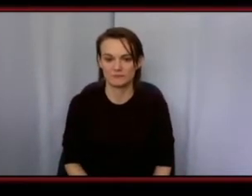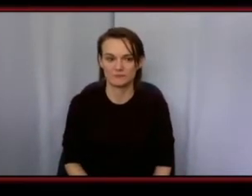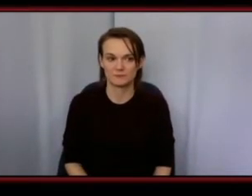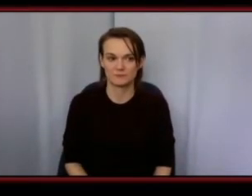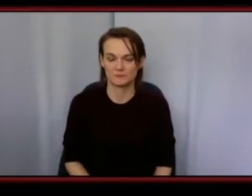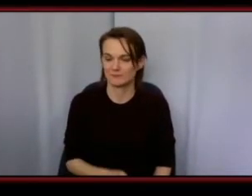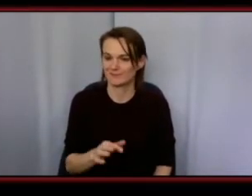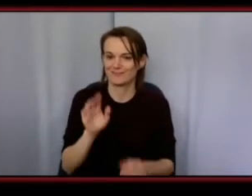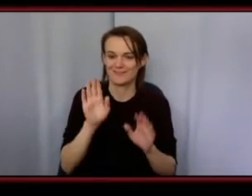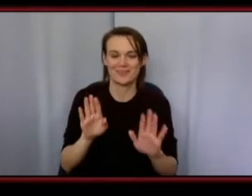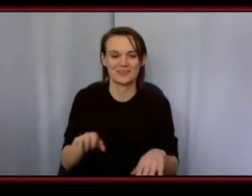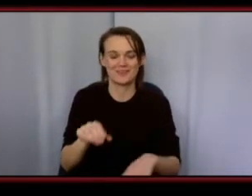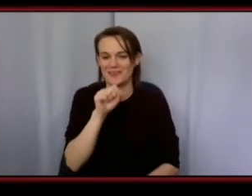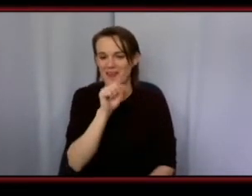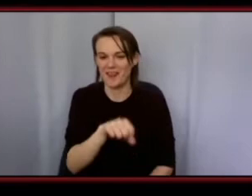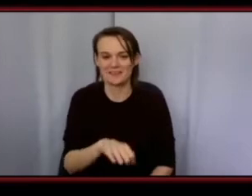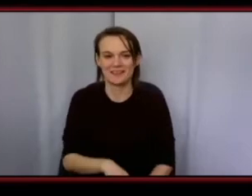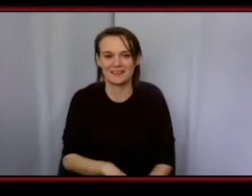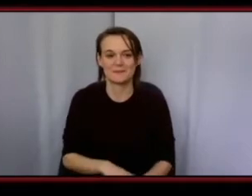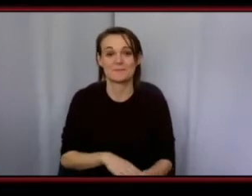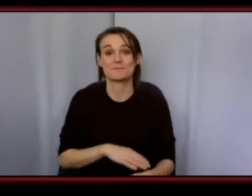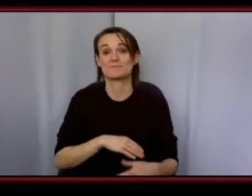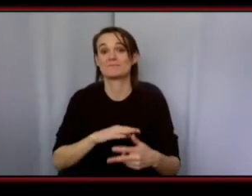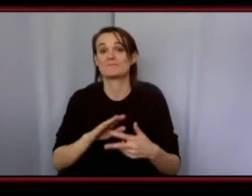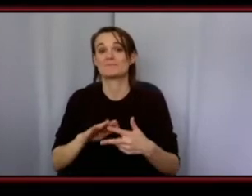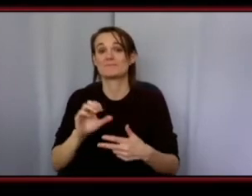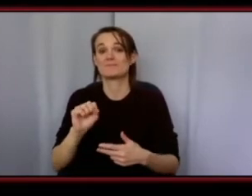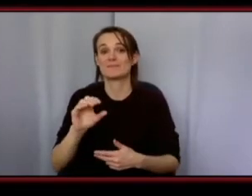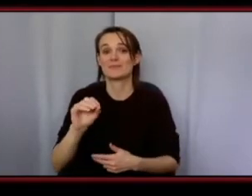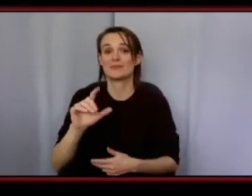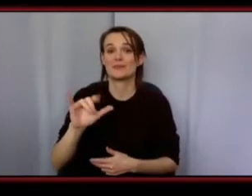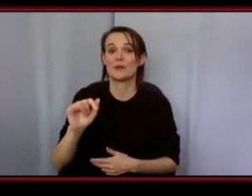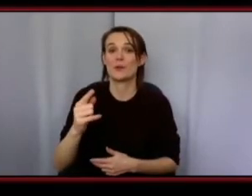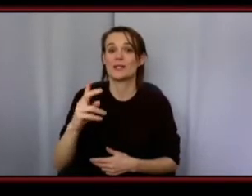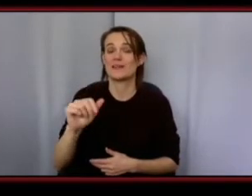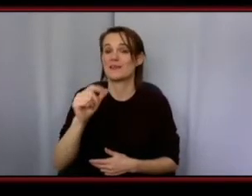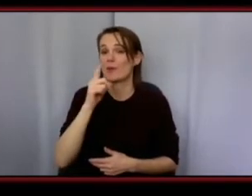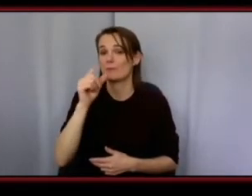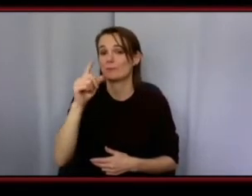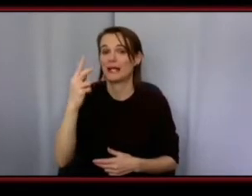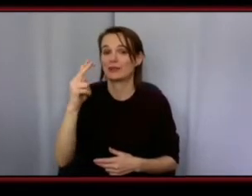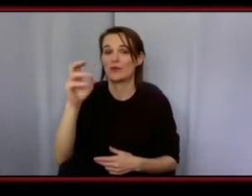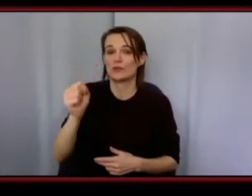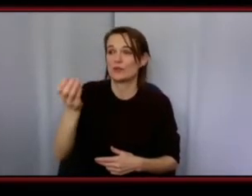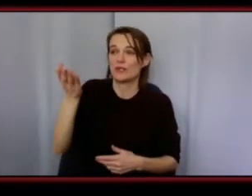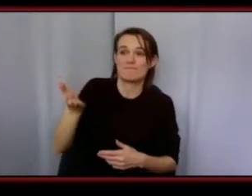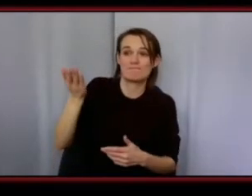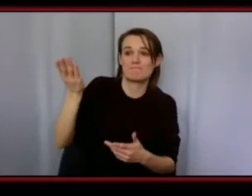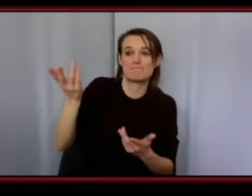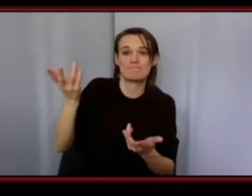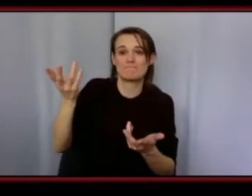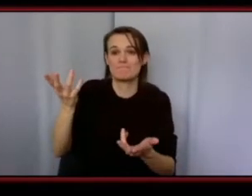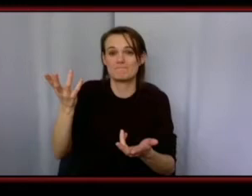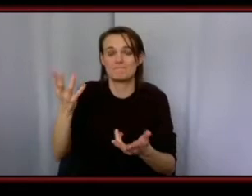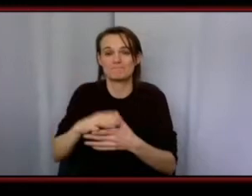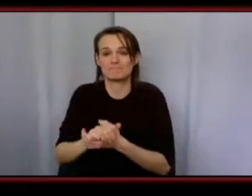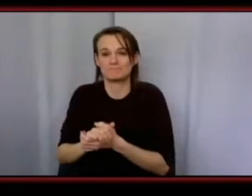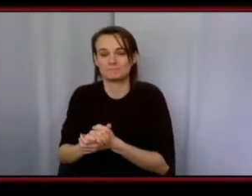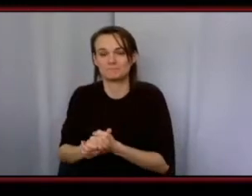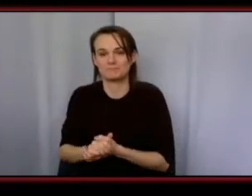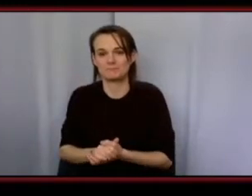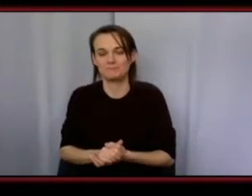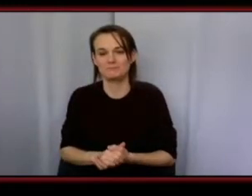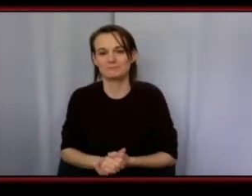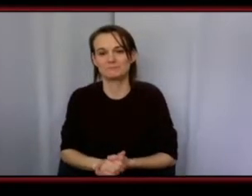great i love it i love i love that uh salita you're up next who's your favorite notable black nova scotia and why well seeing that i'm the